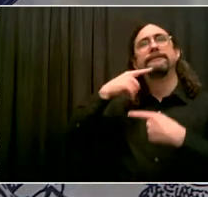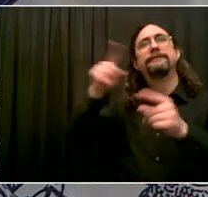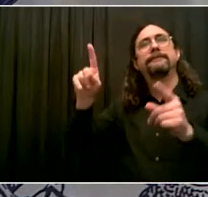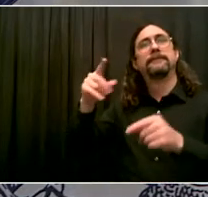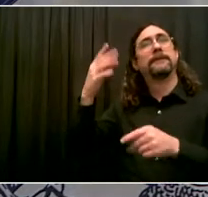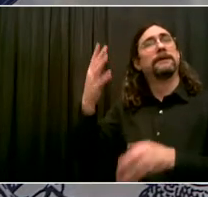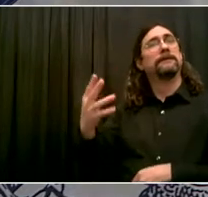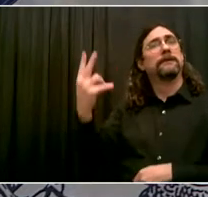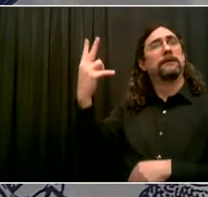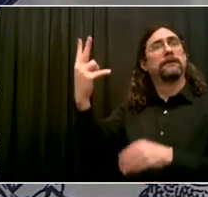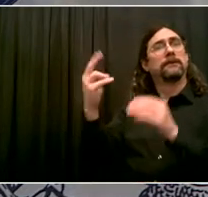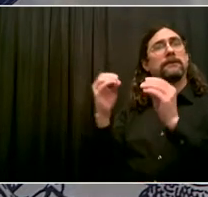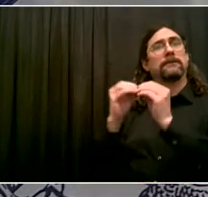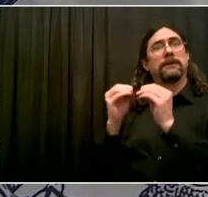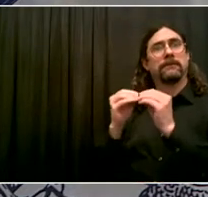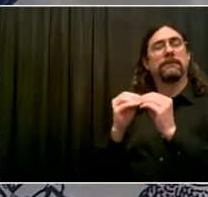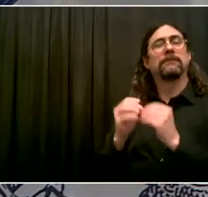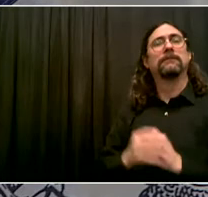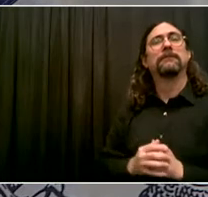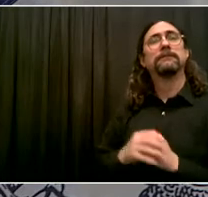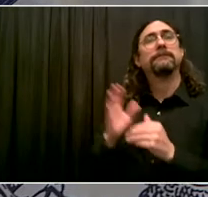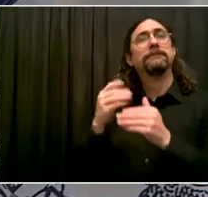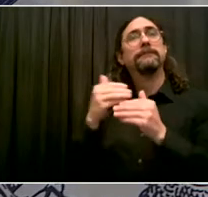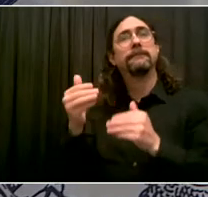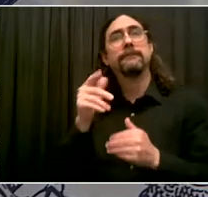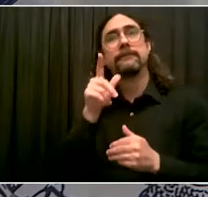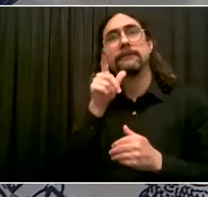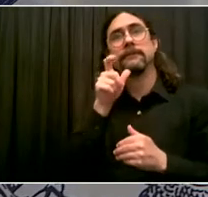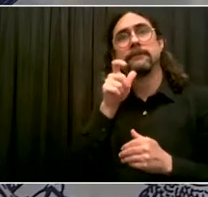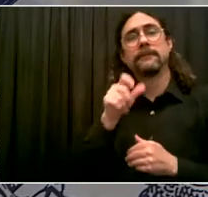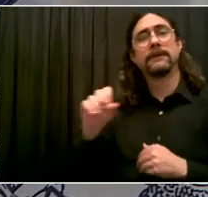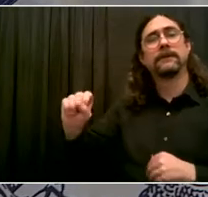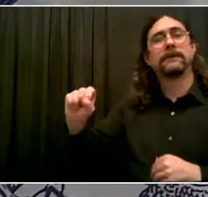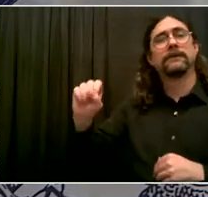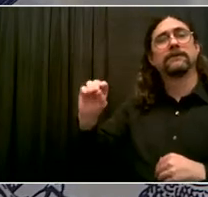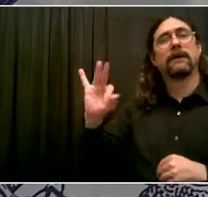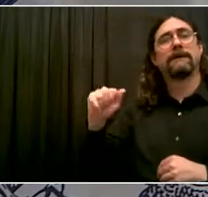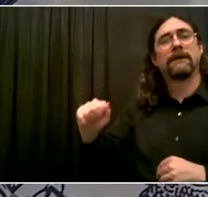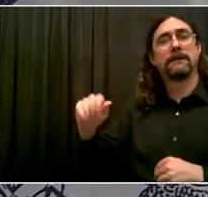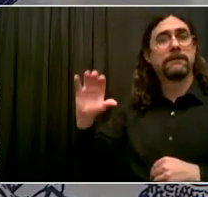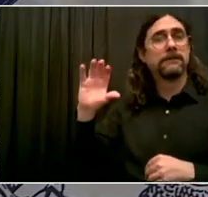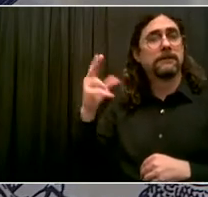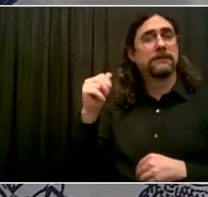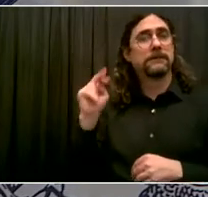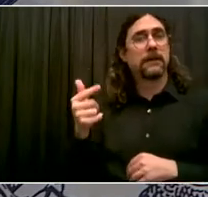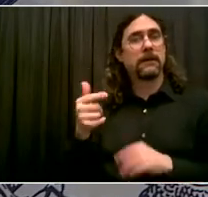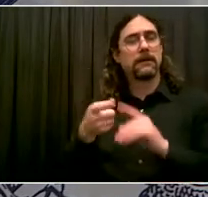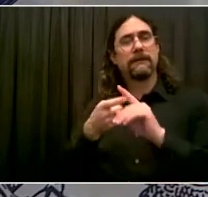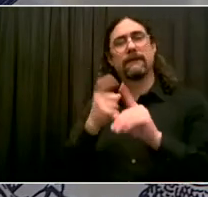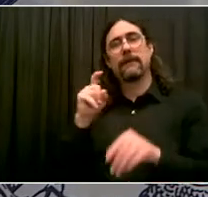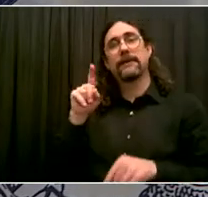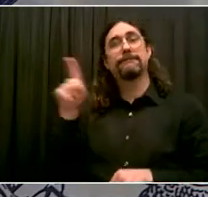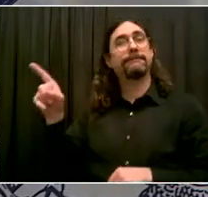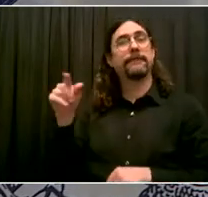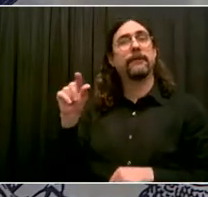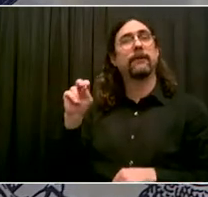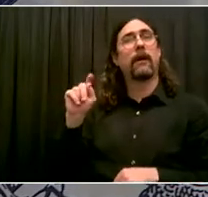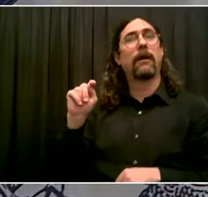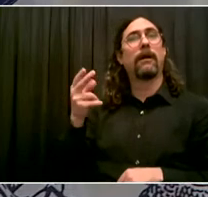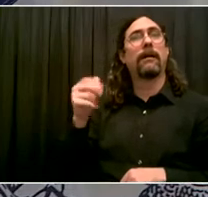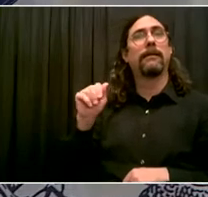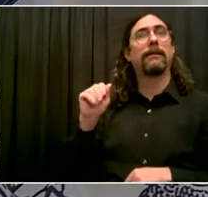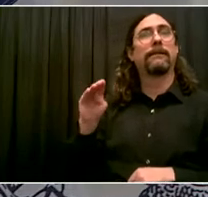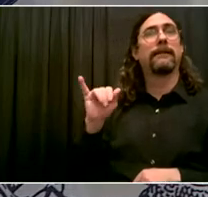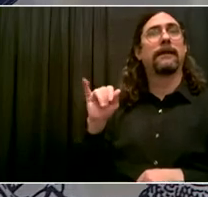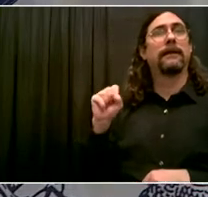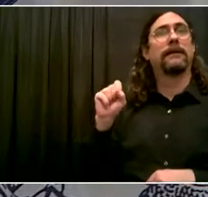Hi, good morning, Mr. Mayor, and congratulations on the vaccine. Thank you, Sophia. How are you doing? I'm good. I wanted